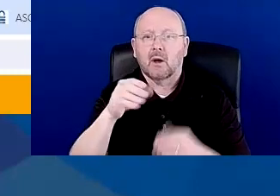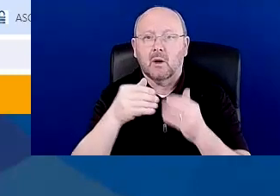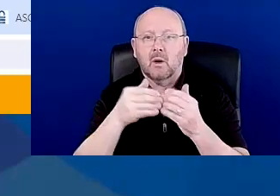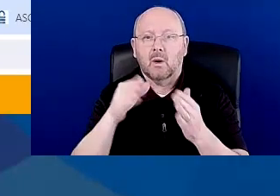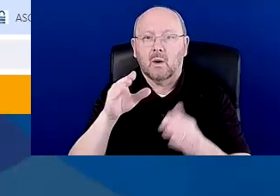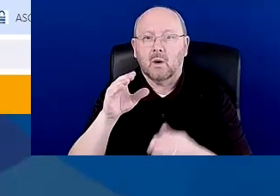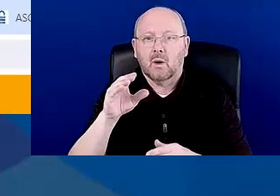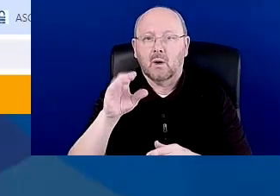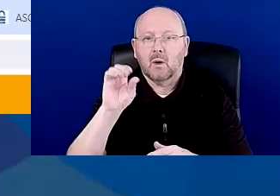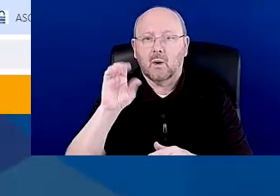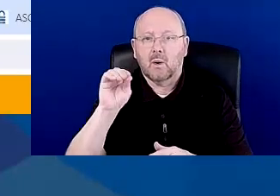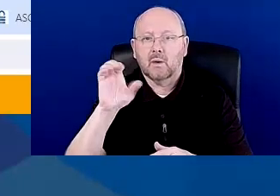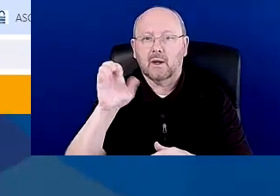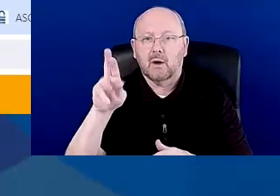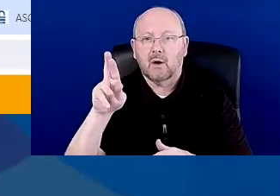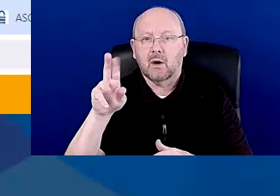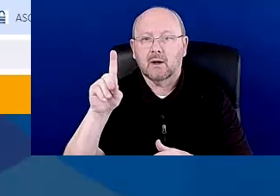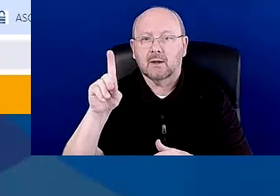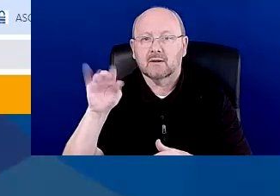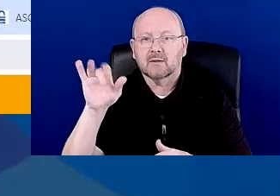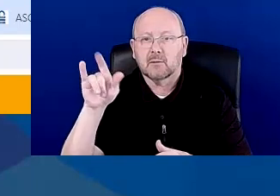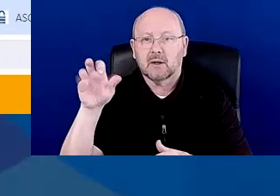Okay. Yeah. That should take you to all those folks.